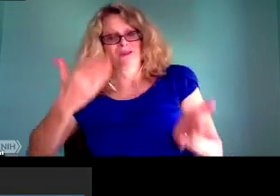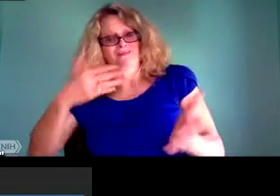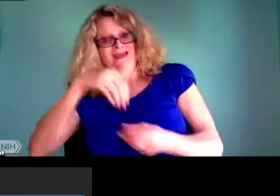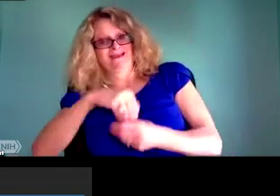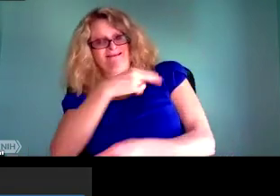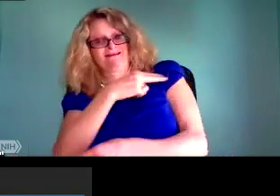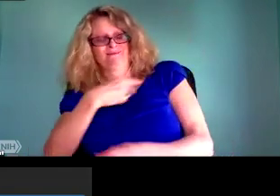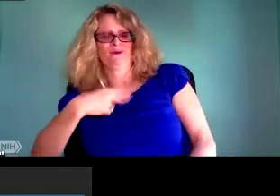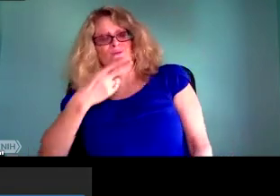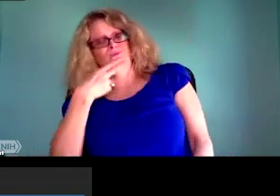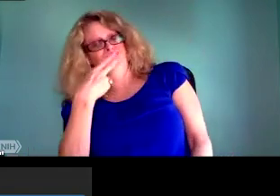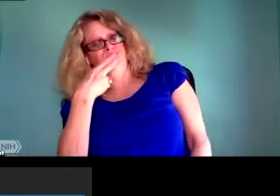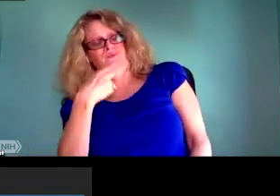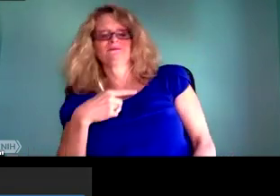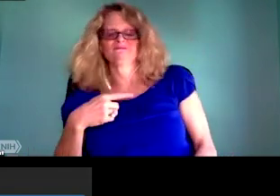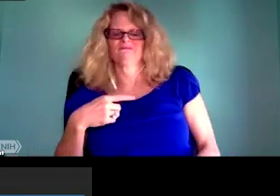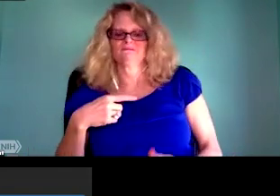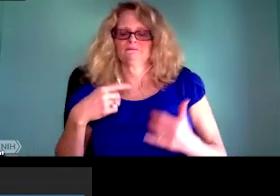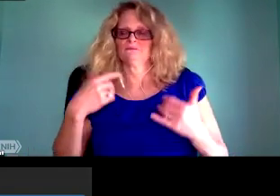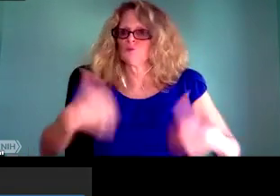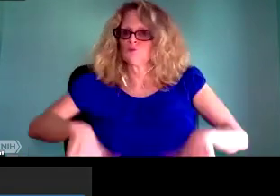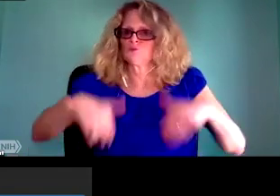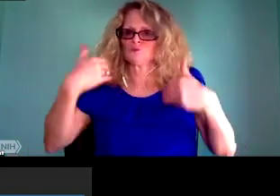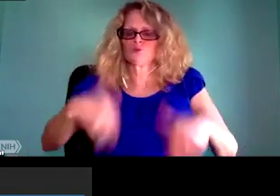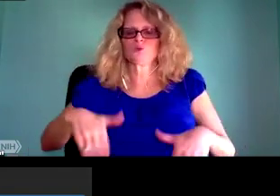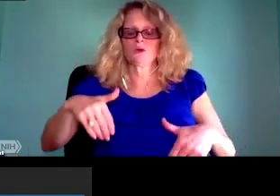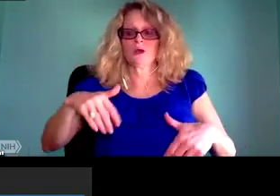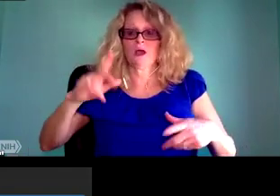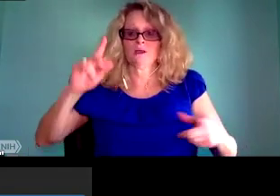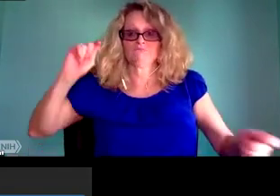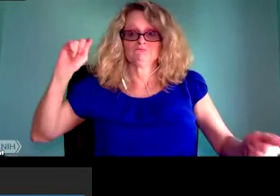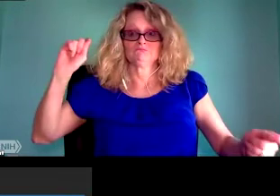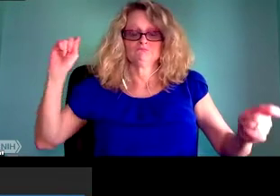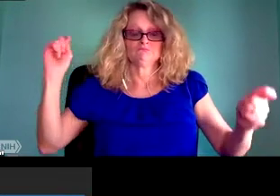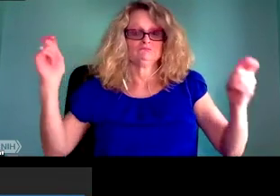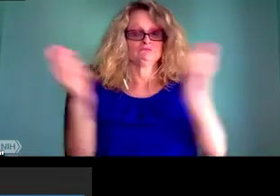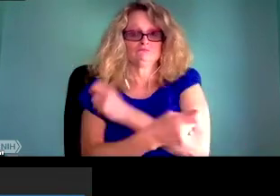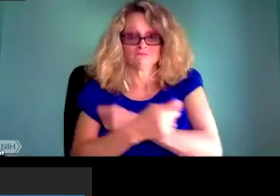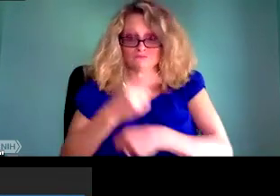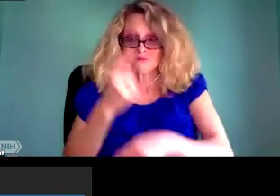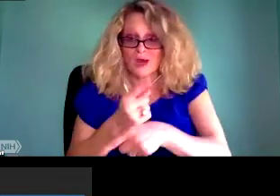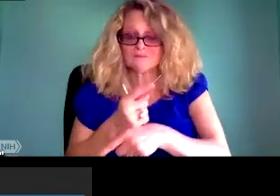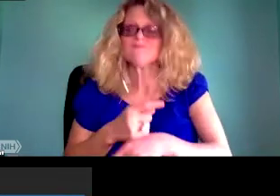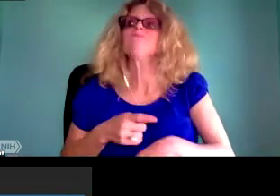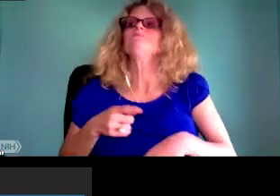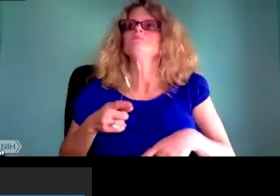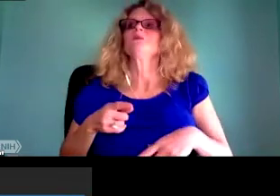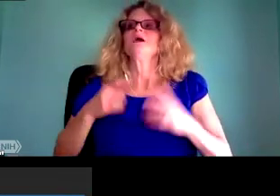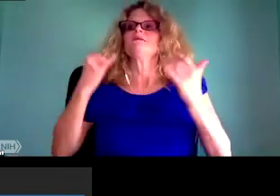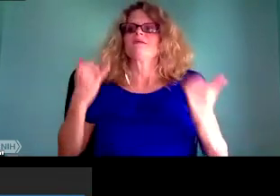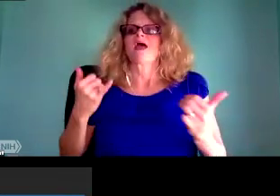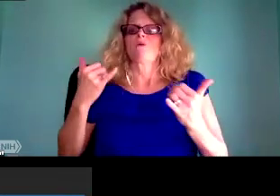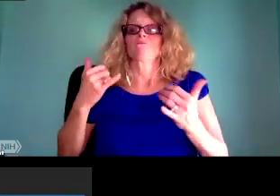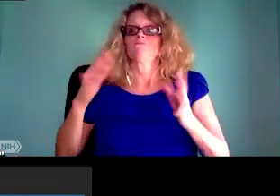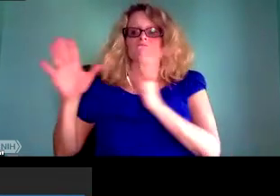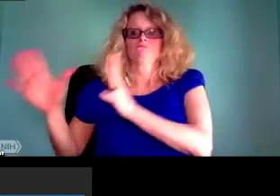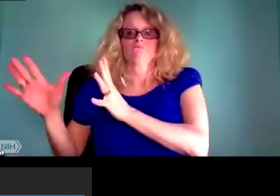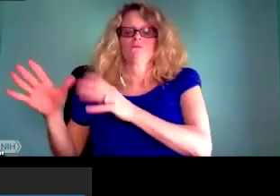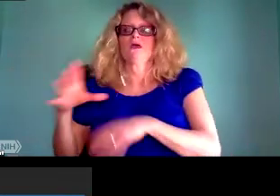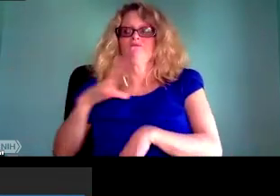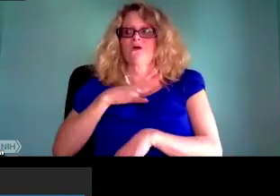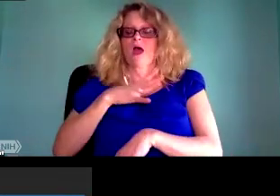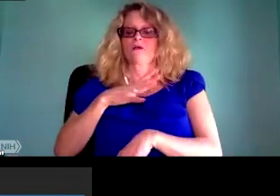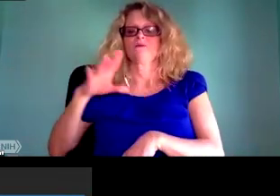technology research and projects that are all around us that we're